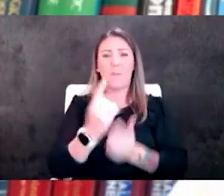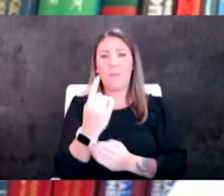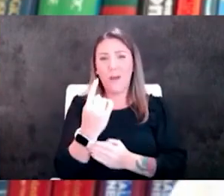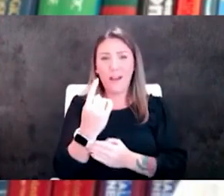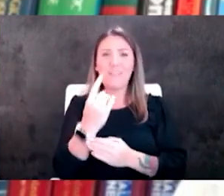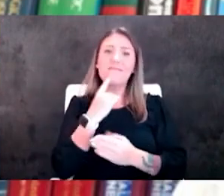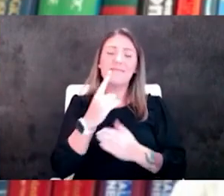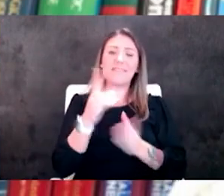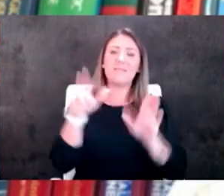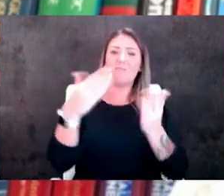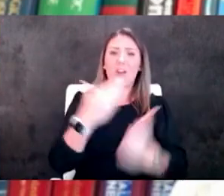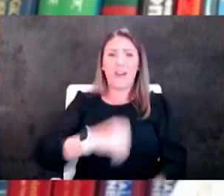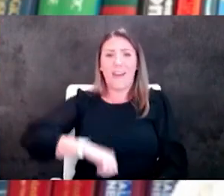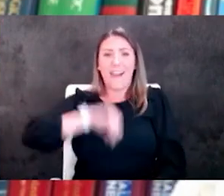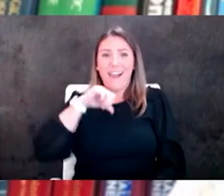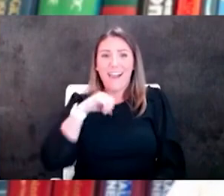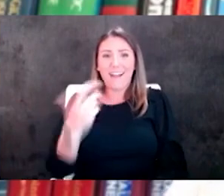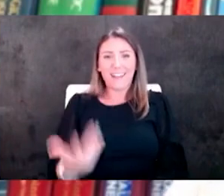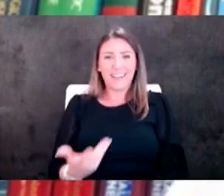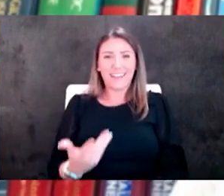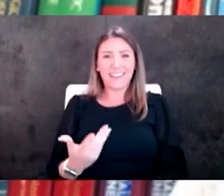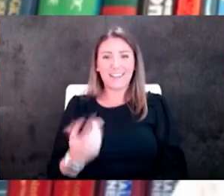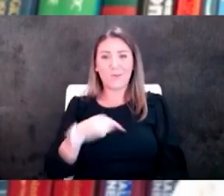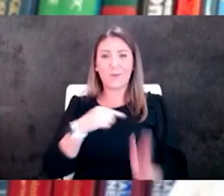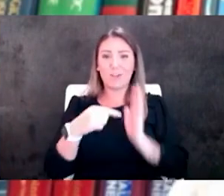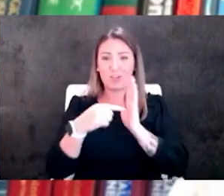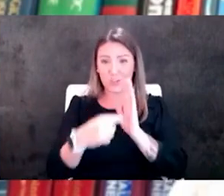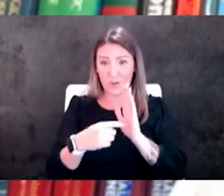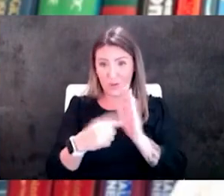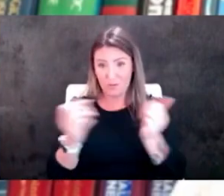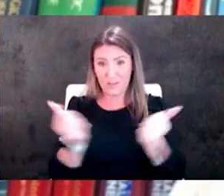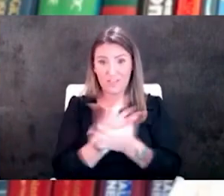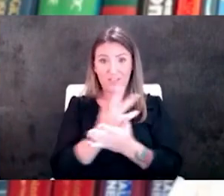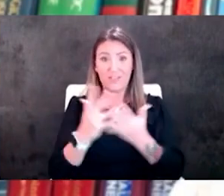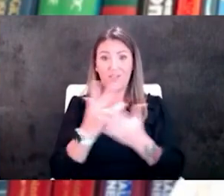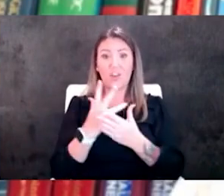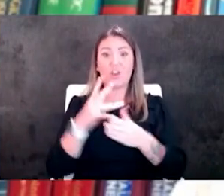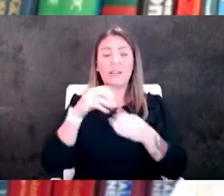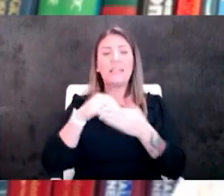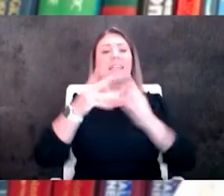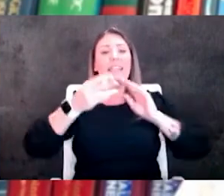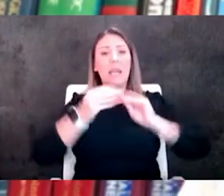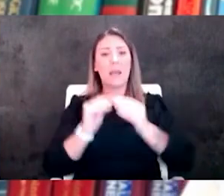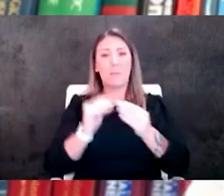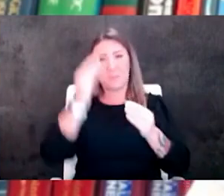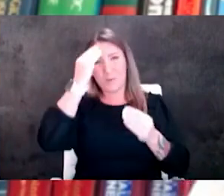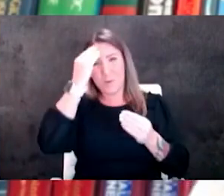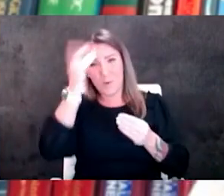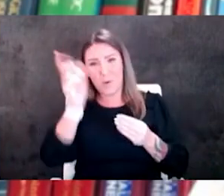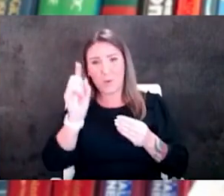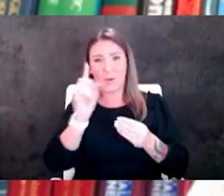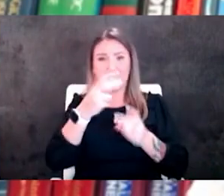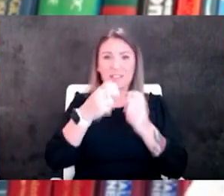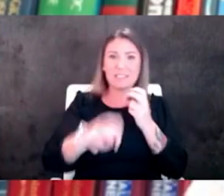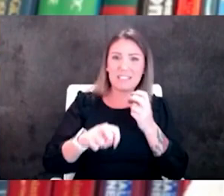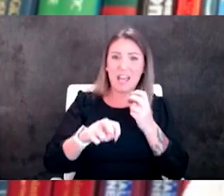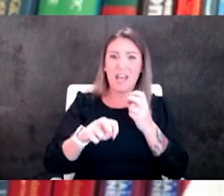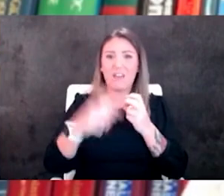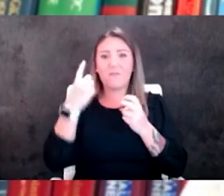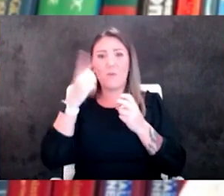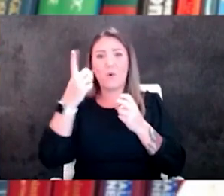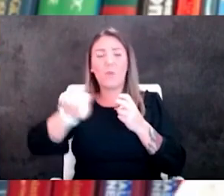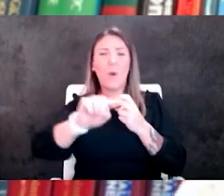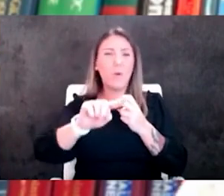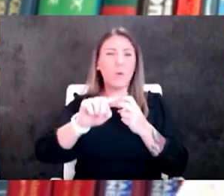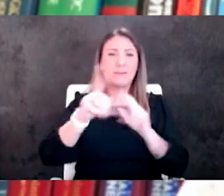us a source of pride that we can show these things in numbers where it's always been difficult to get numbers in rural areas because of